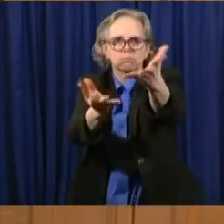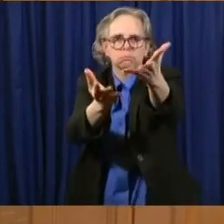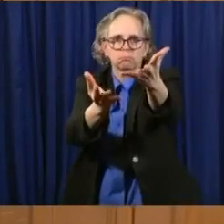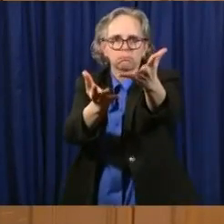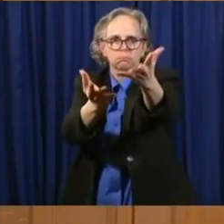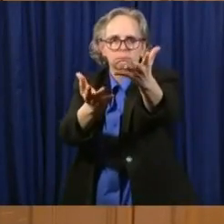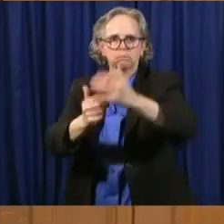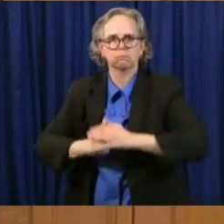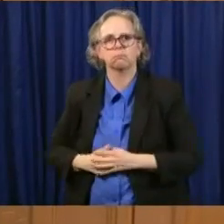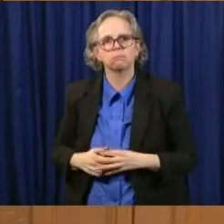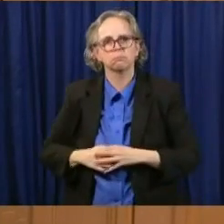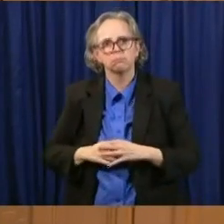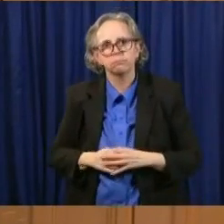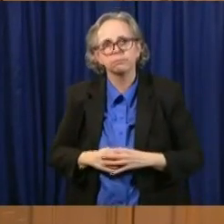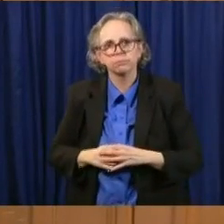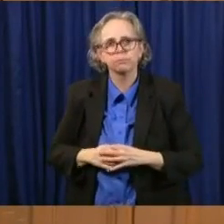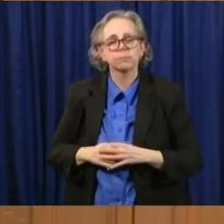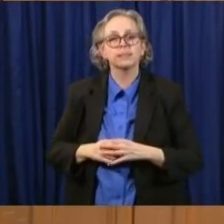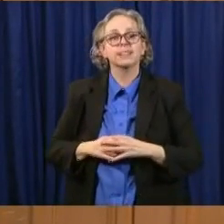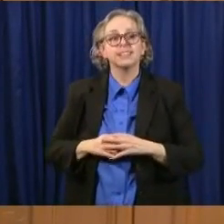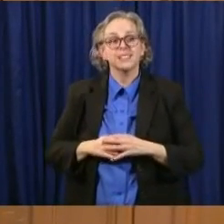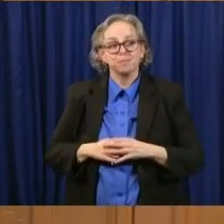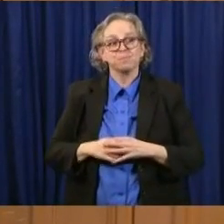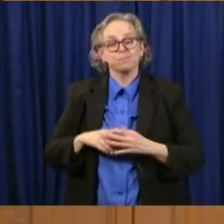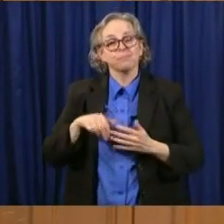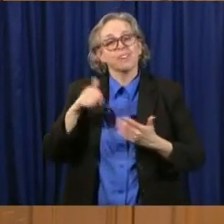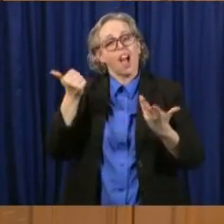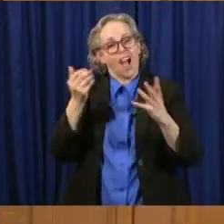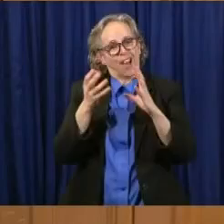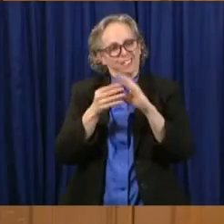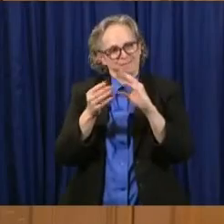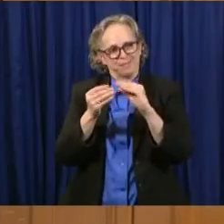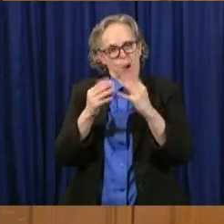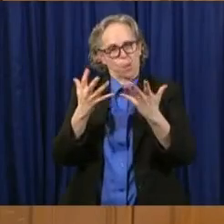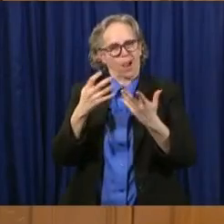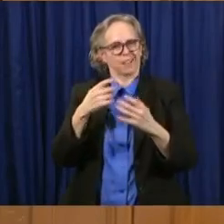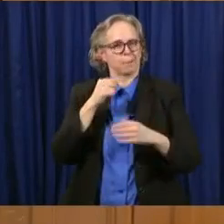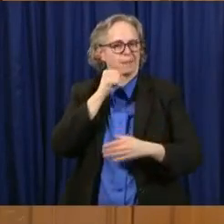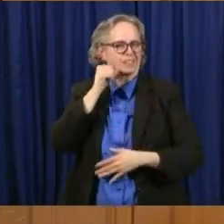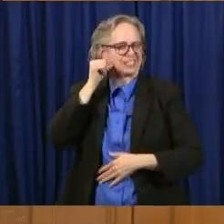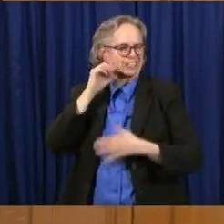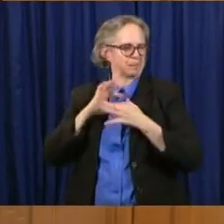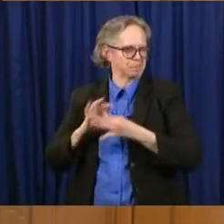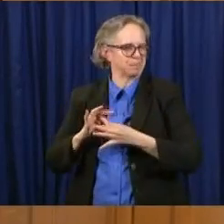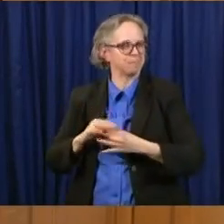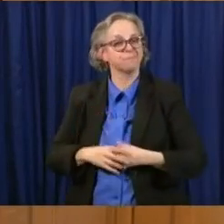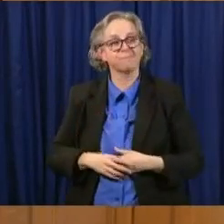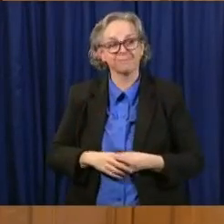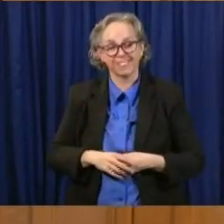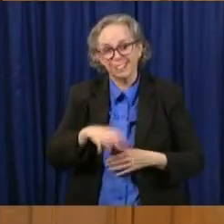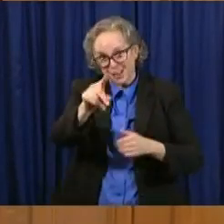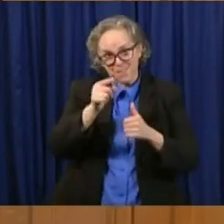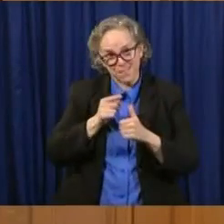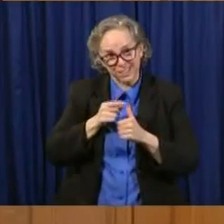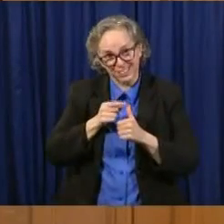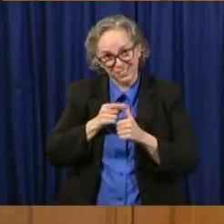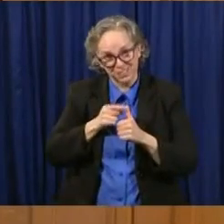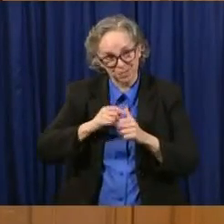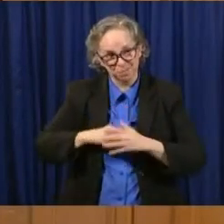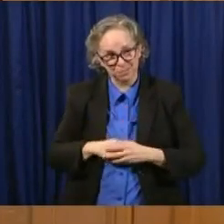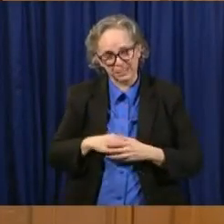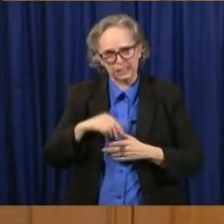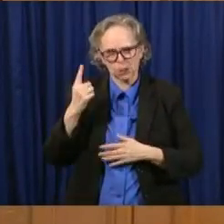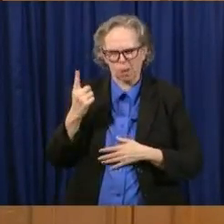A couple other things I want to talk about from yesterday. First of all, someone asked the question about